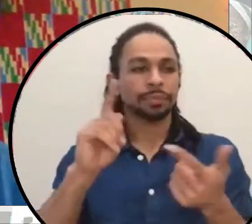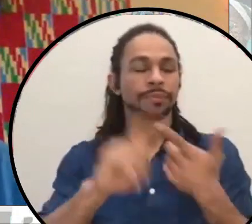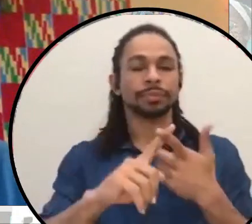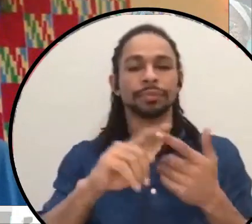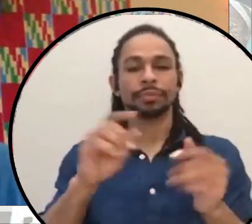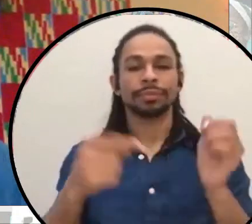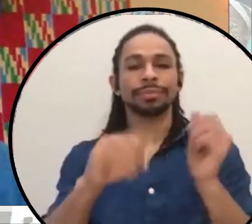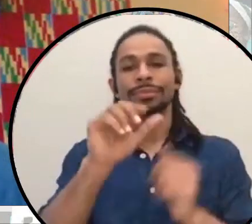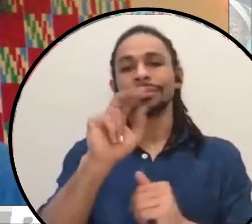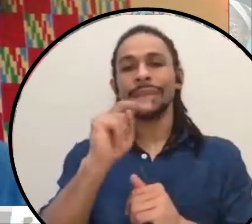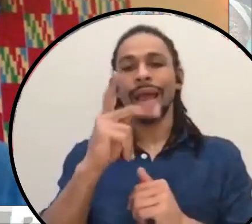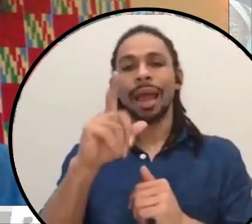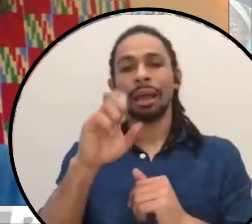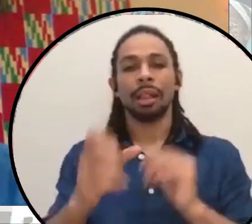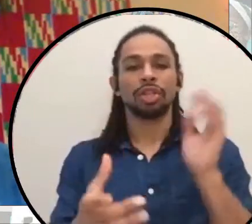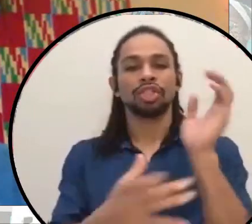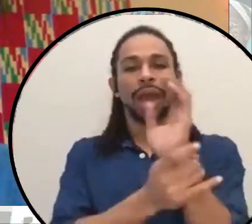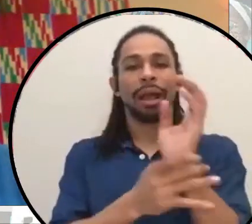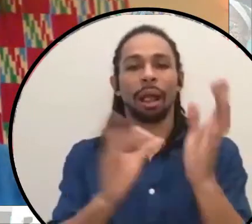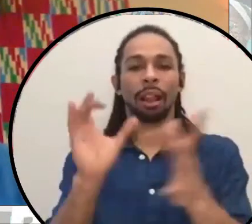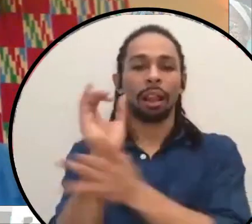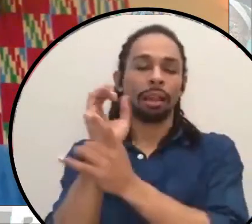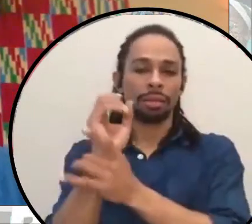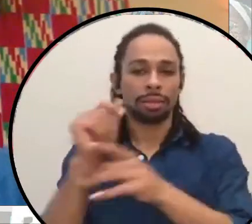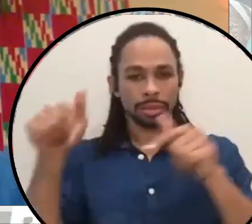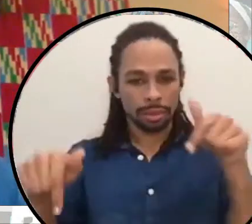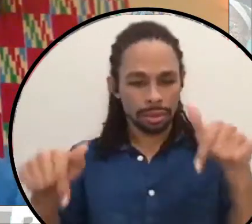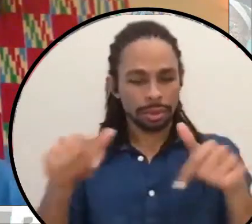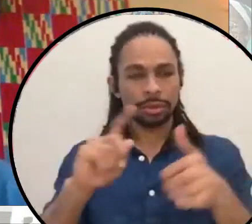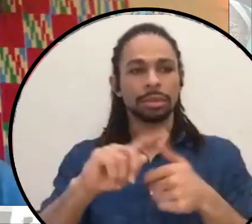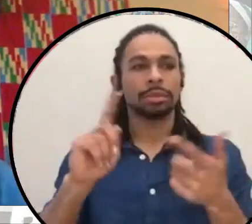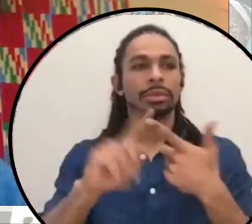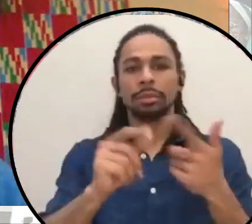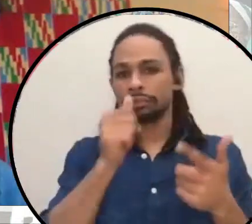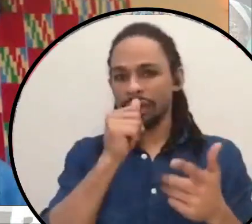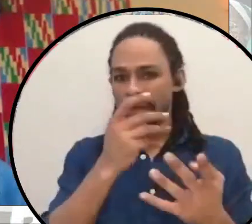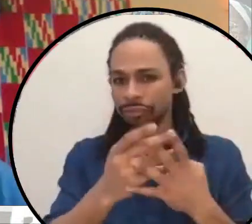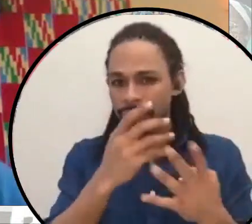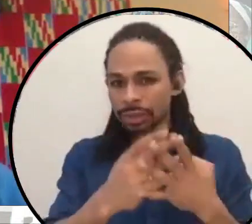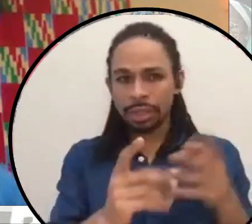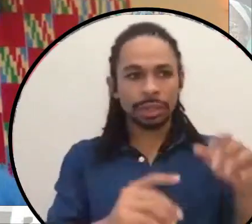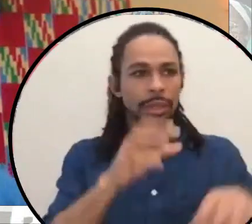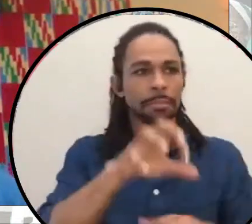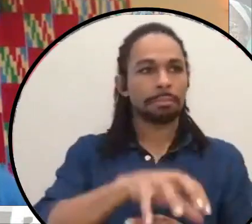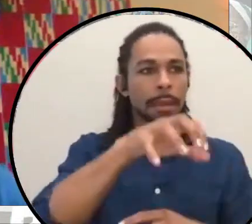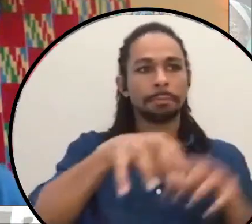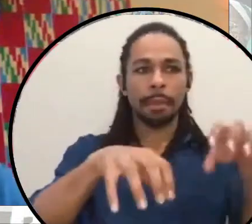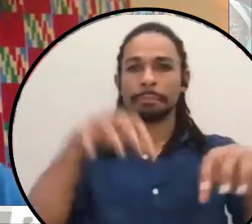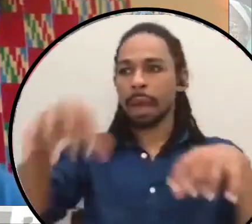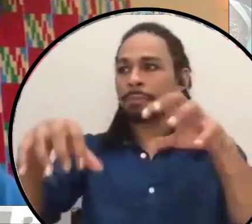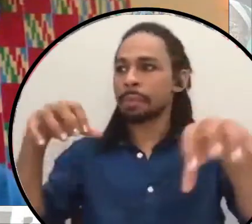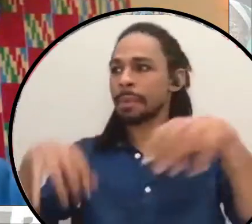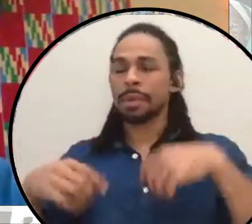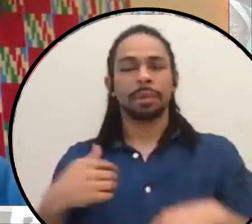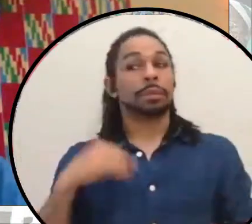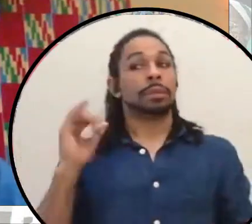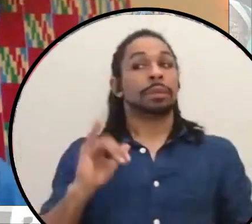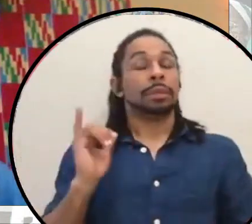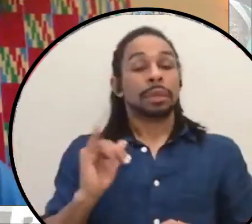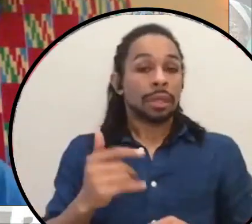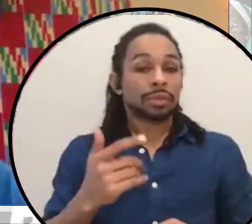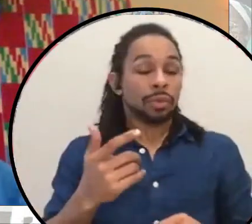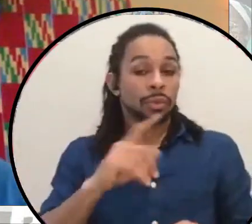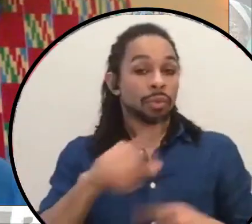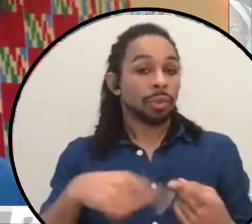and it's very interesting that any of what we're doing when we see the magnitude of our issues would be